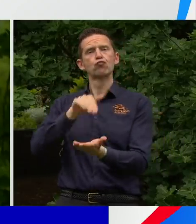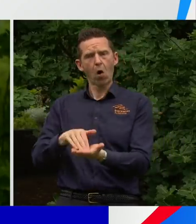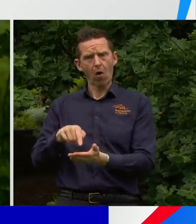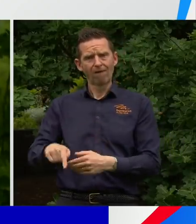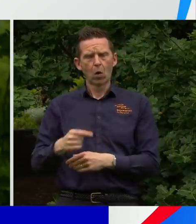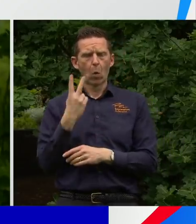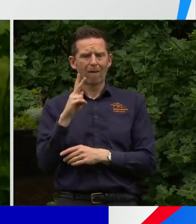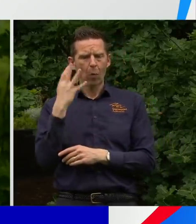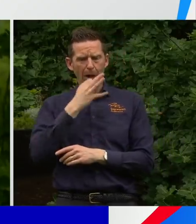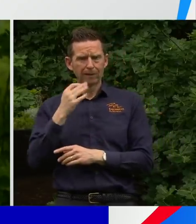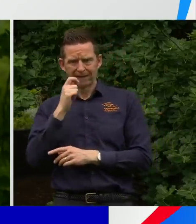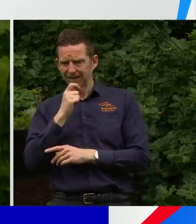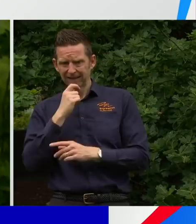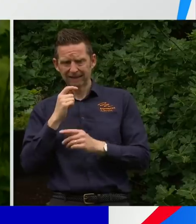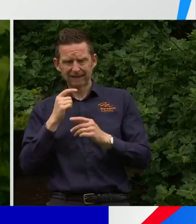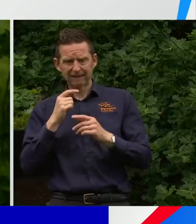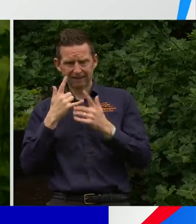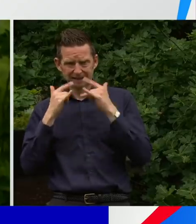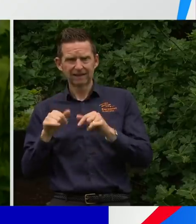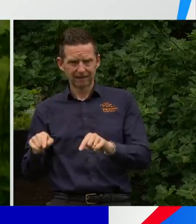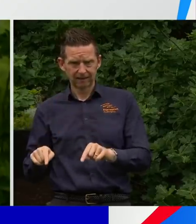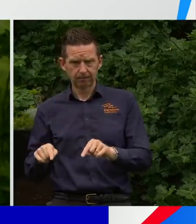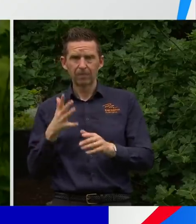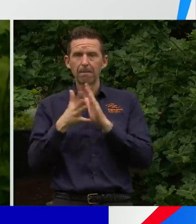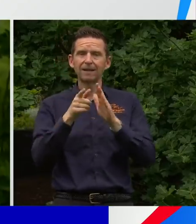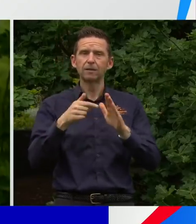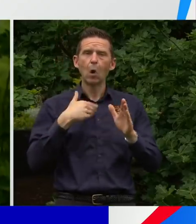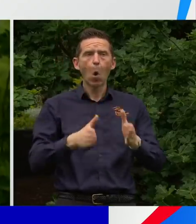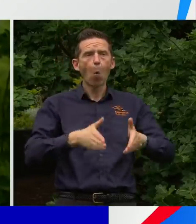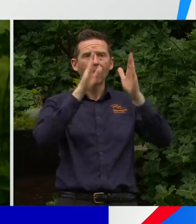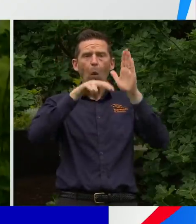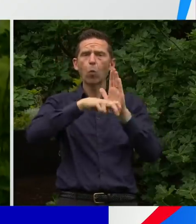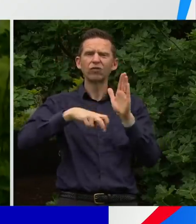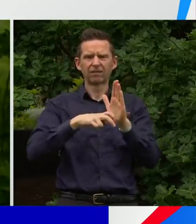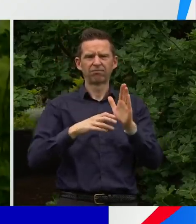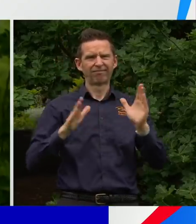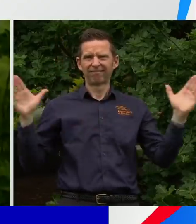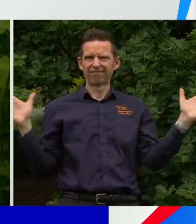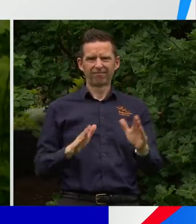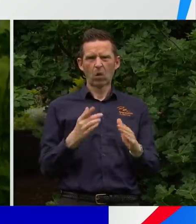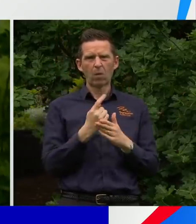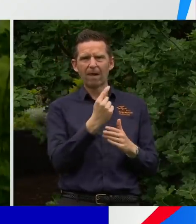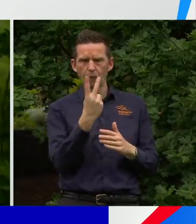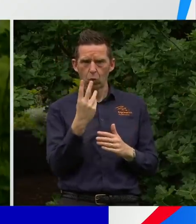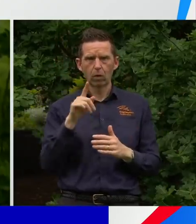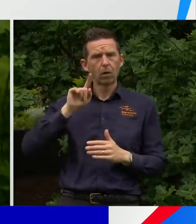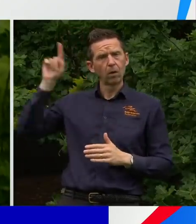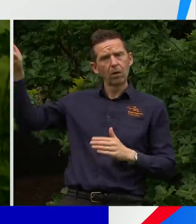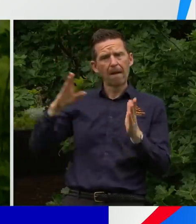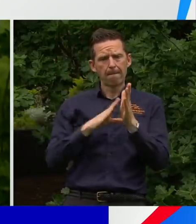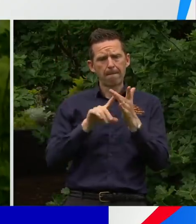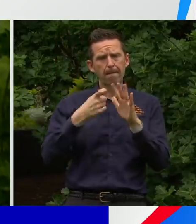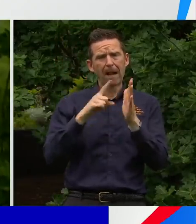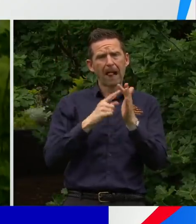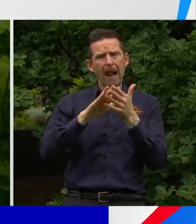This means that we will reduce our hotel quarantine program down to just a handful of hotels. Of course, Mickelham comes online early next year.